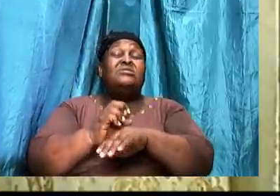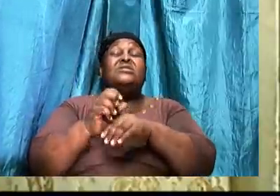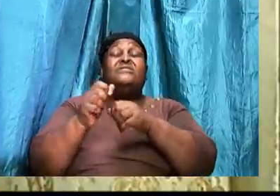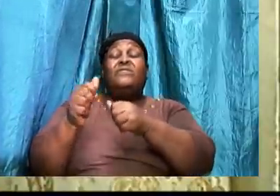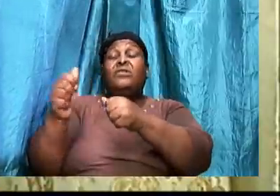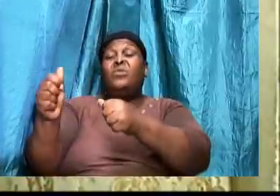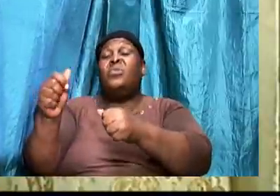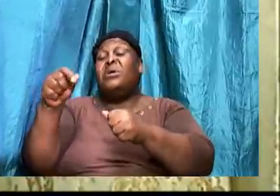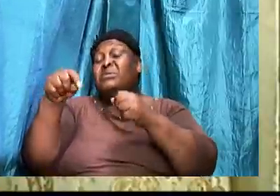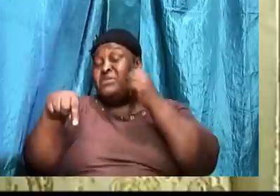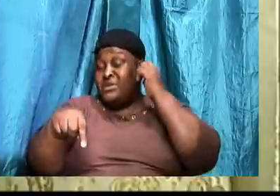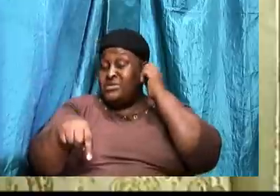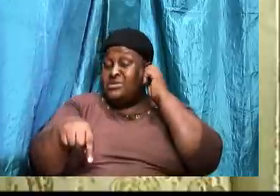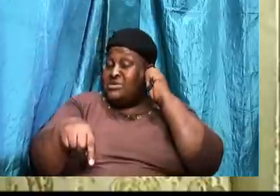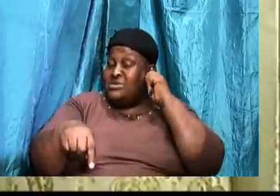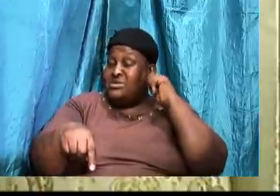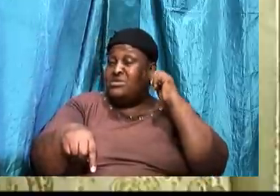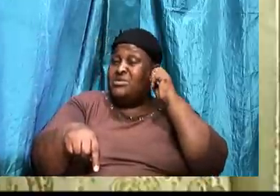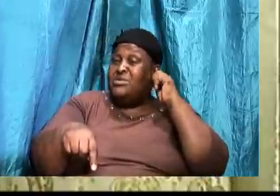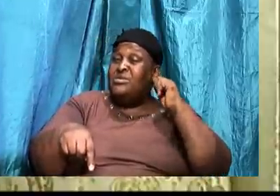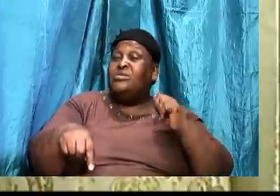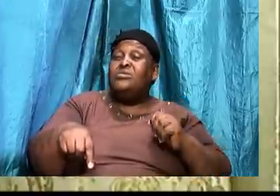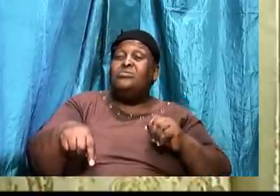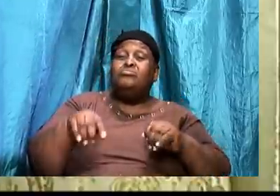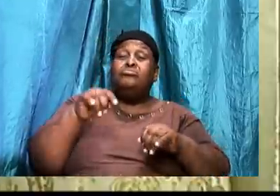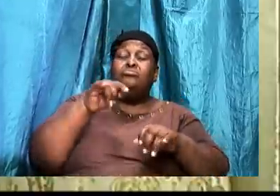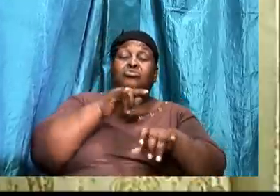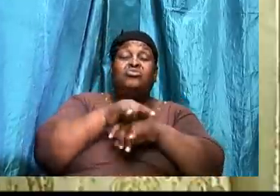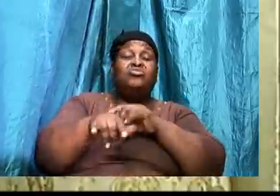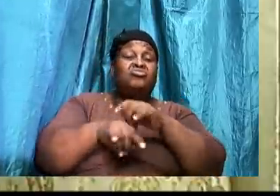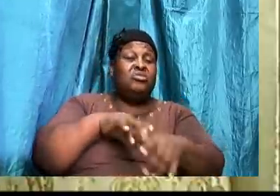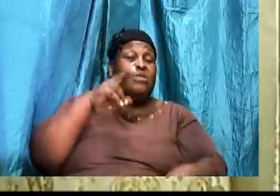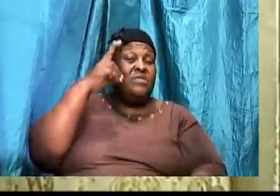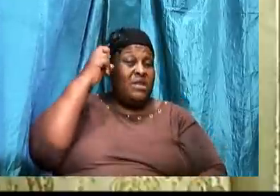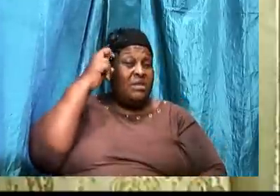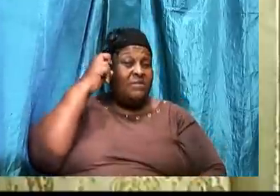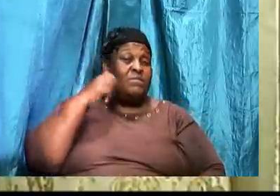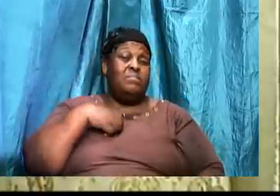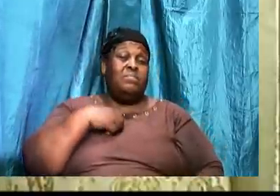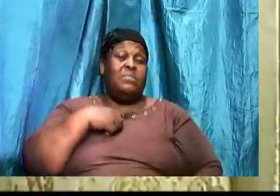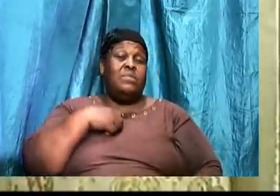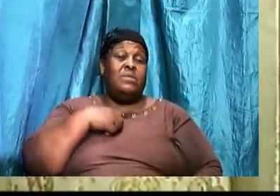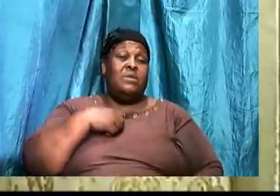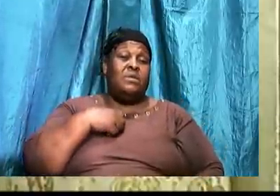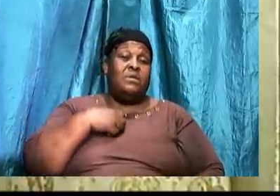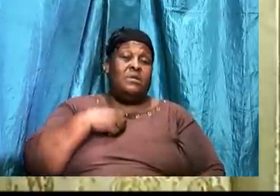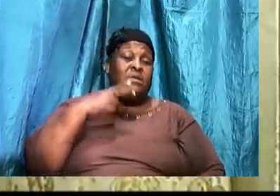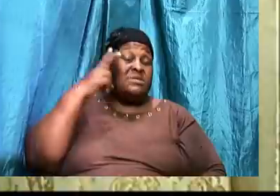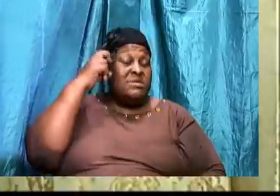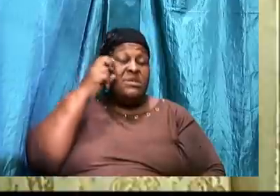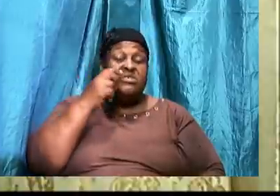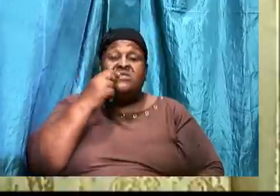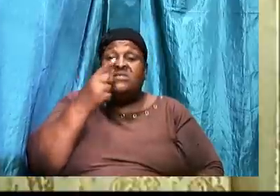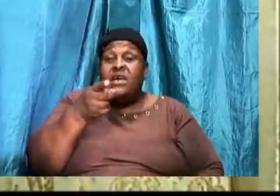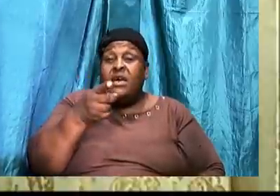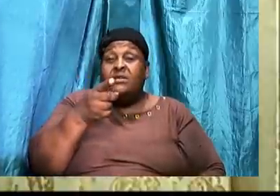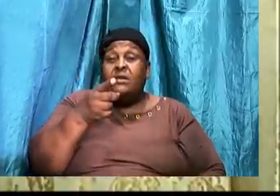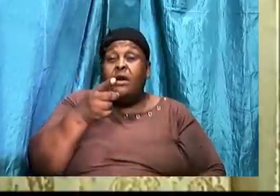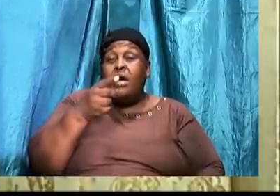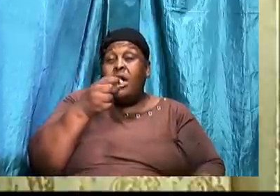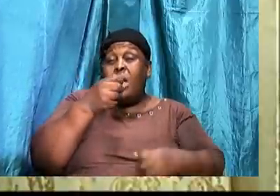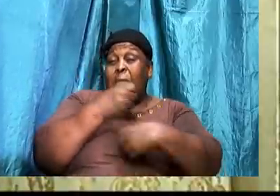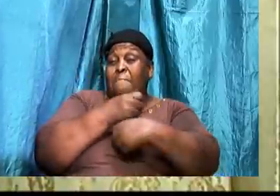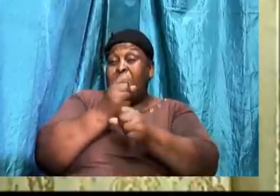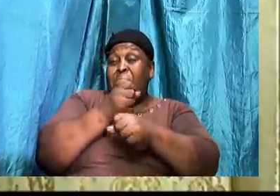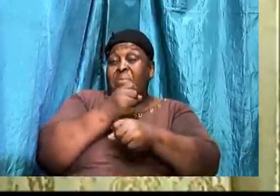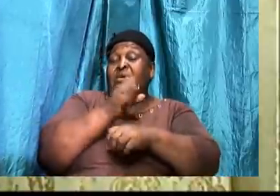homosexuality is wrong. He does throw it out. And, cause church leaders to